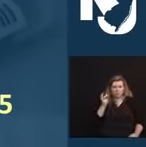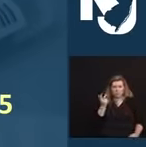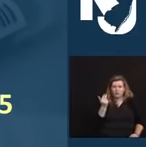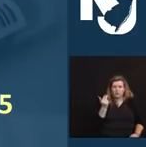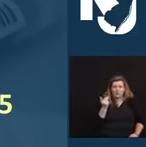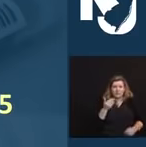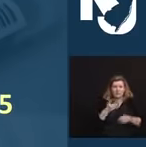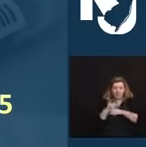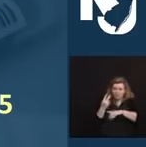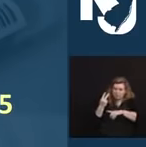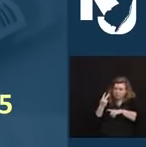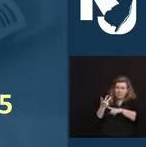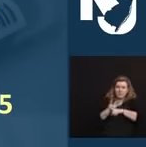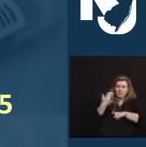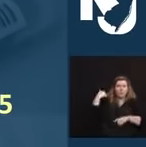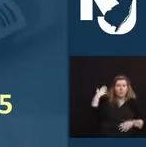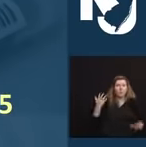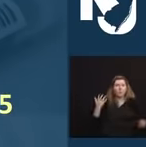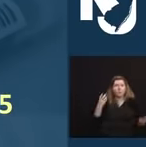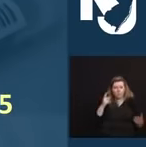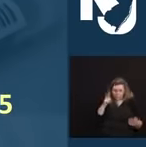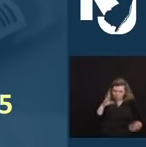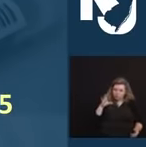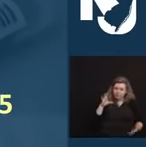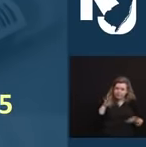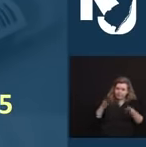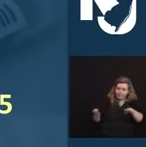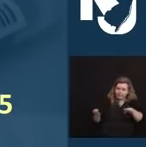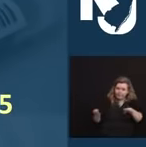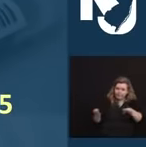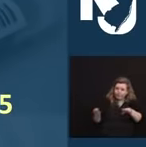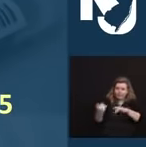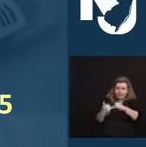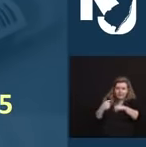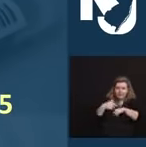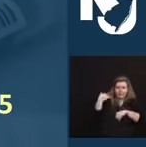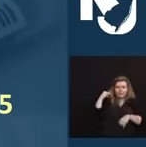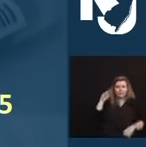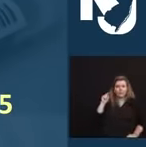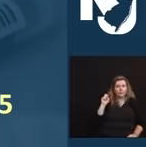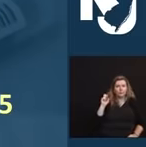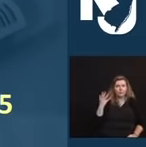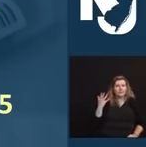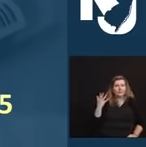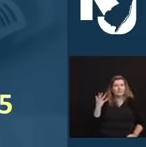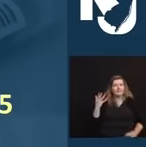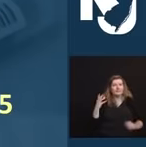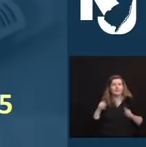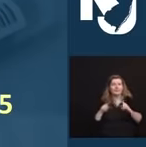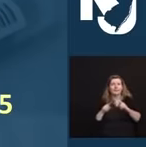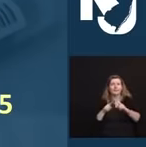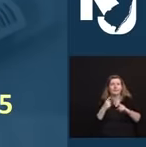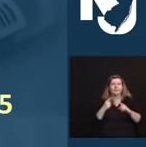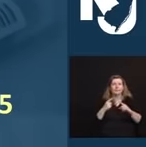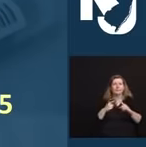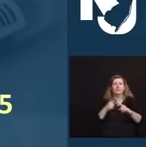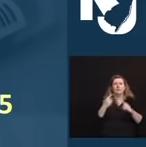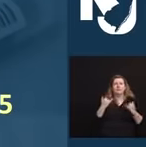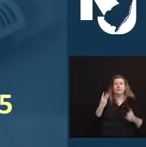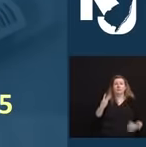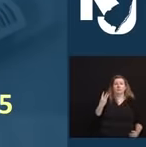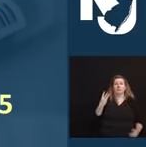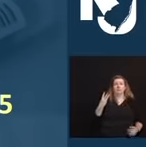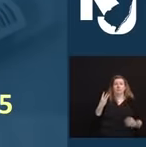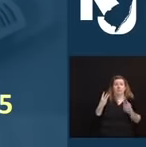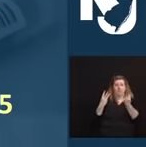ago that we reported at least 100 deaths. And with today, we have our first back-to-back days of 100 or more deaths since